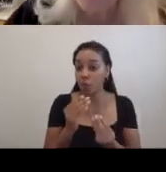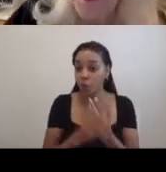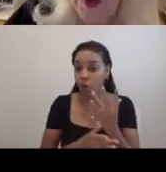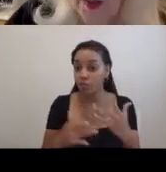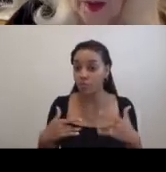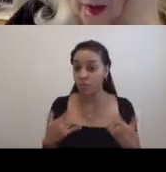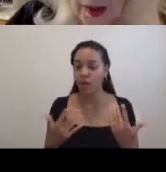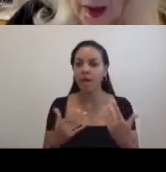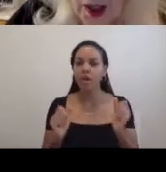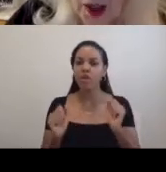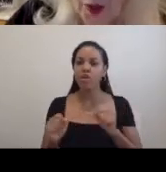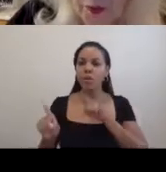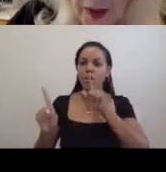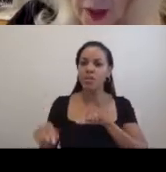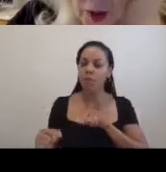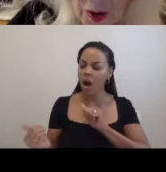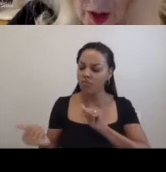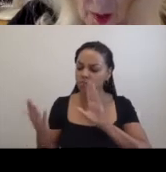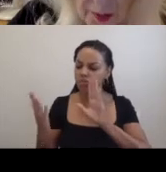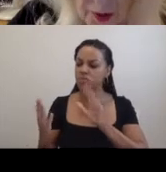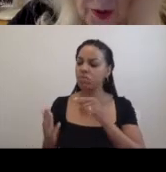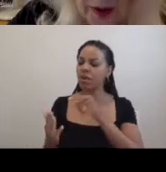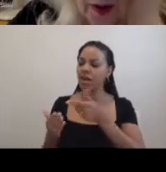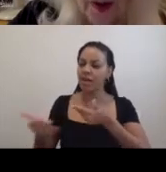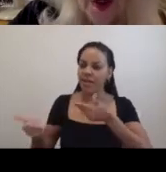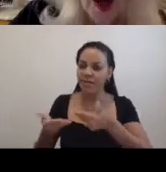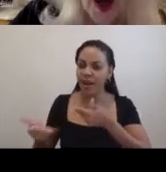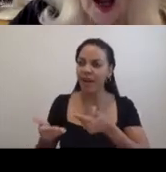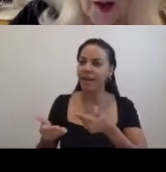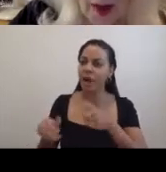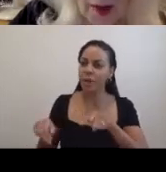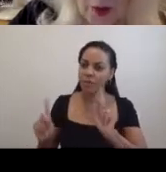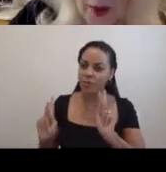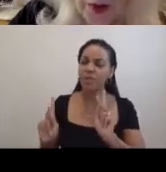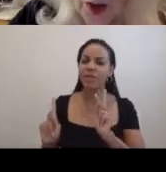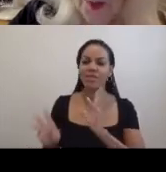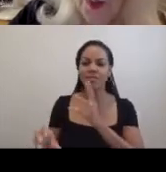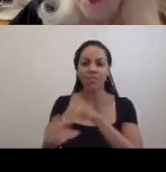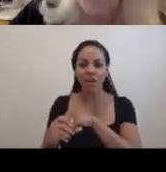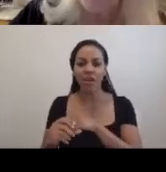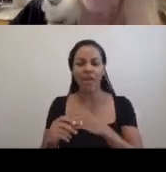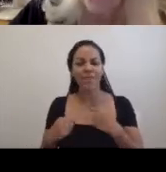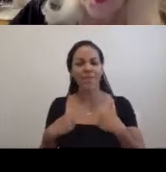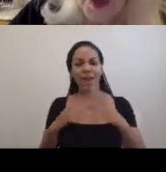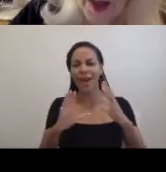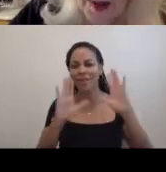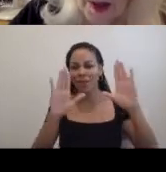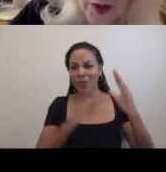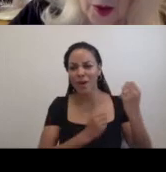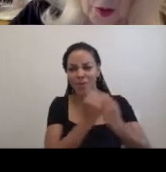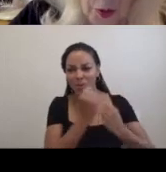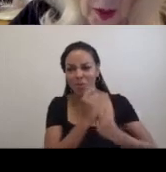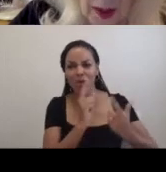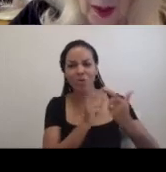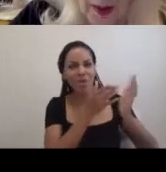daringly to invitations and opportunities. I have had great support from sanitation